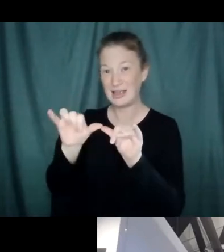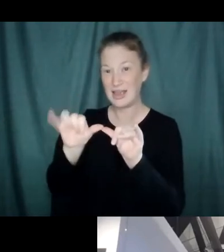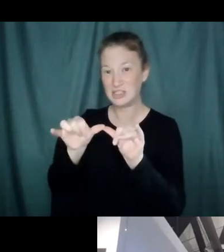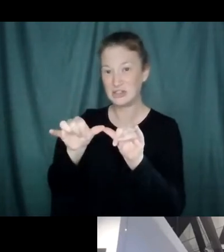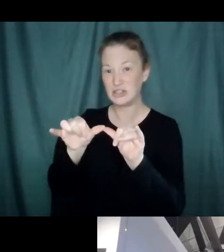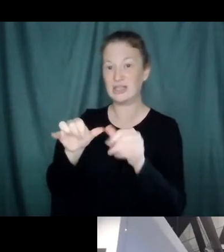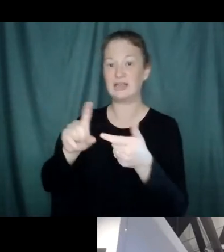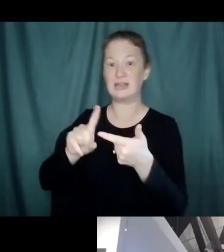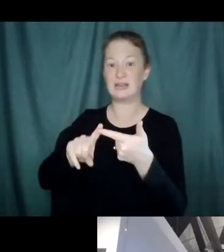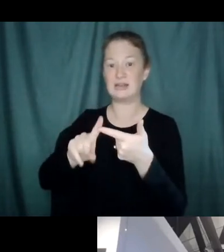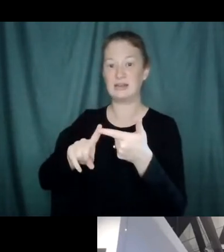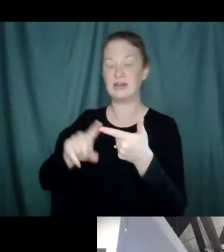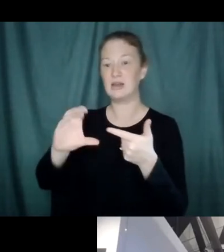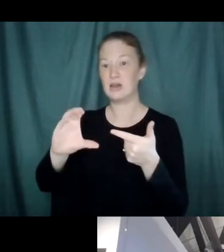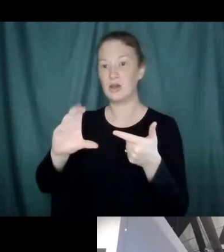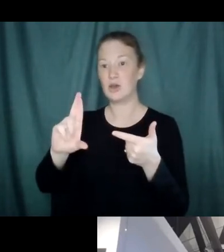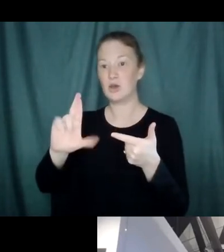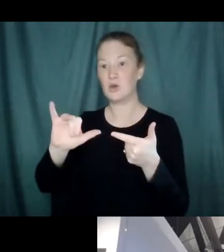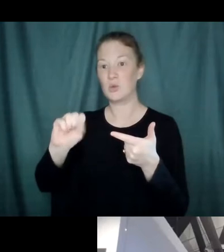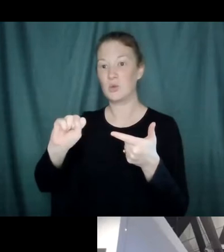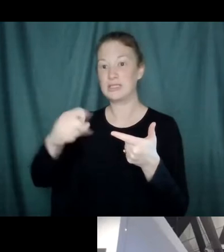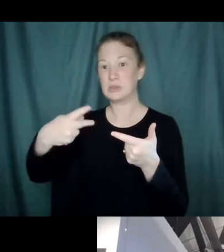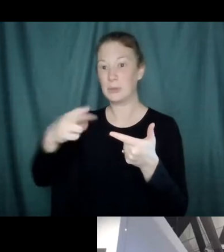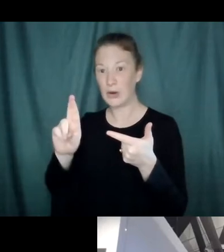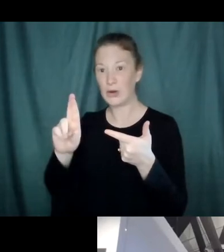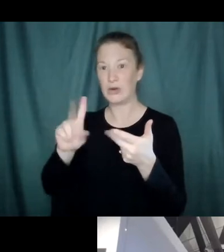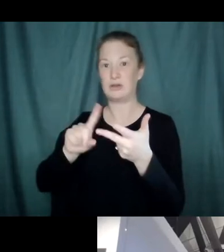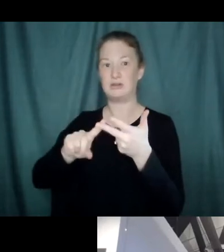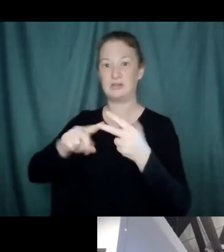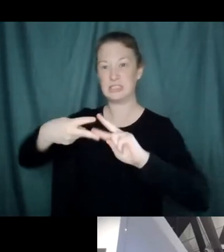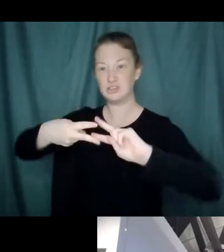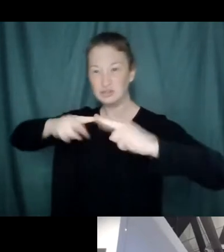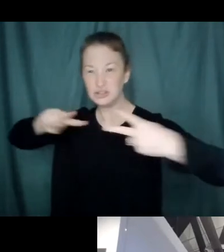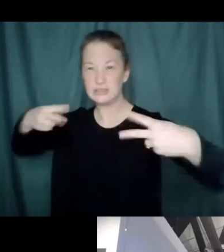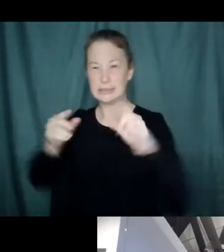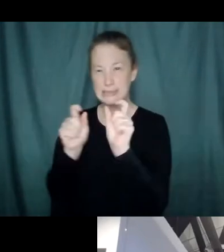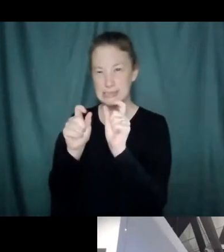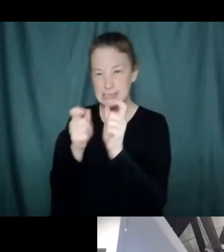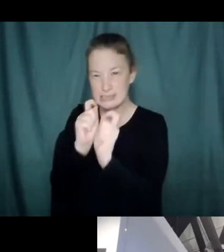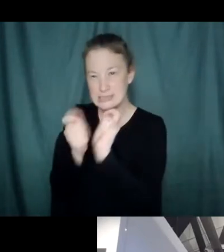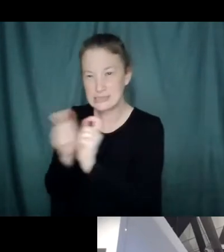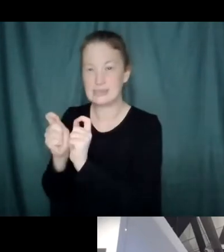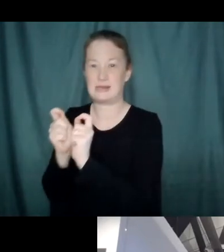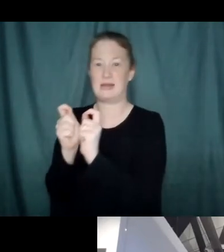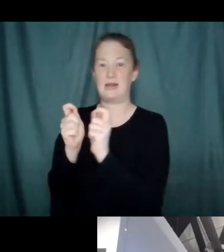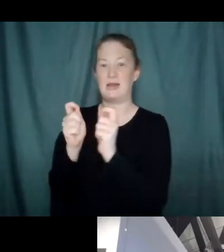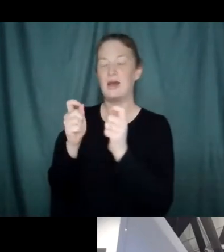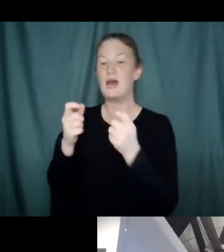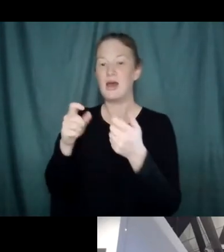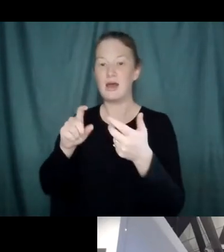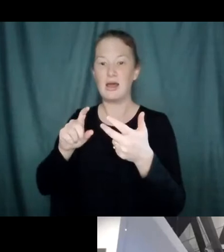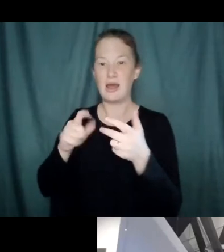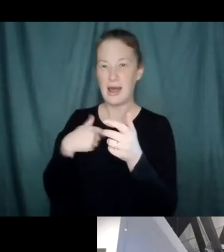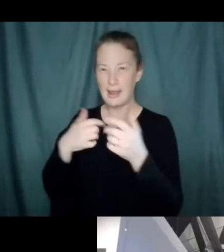CRISPR, that kind of thing, changing the genome of cells in order to make them more immunogenic, less immunogenic, and monkey with the immune